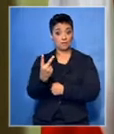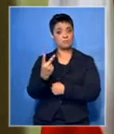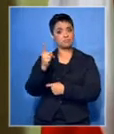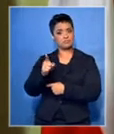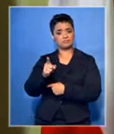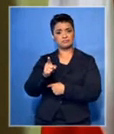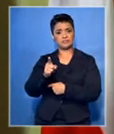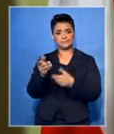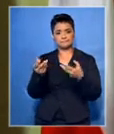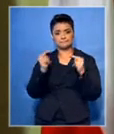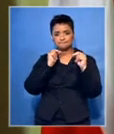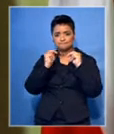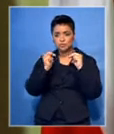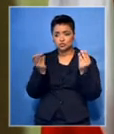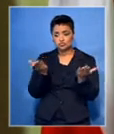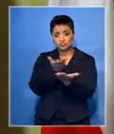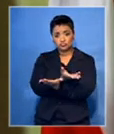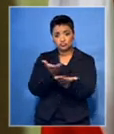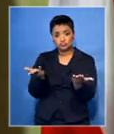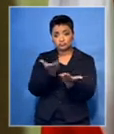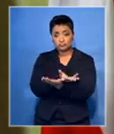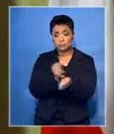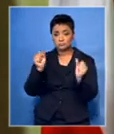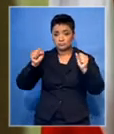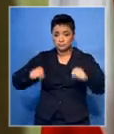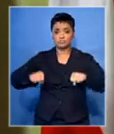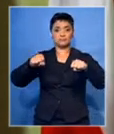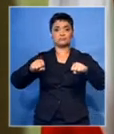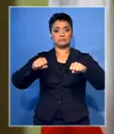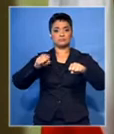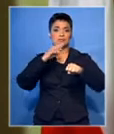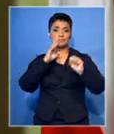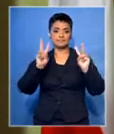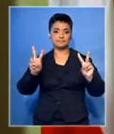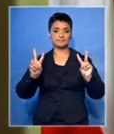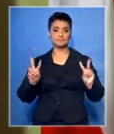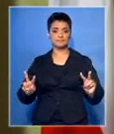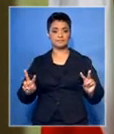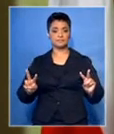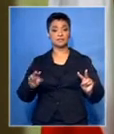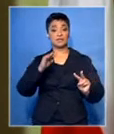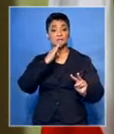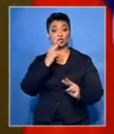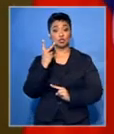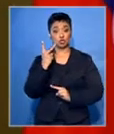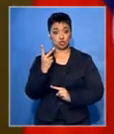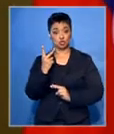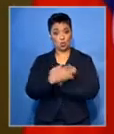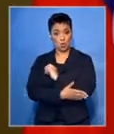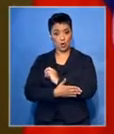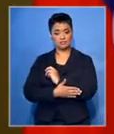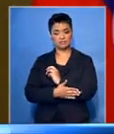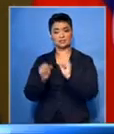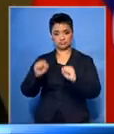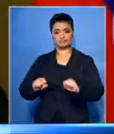a peaceful settlement leading to the internationally recognized two-state solution. For